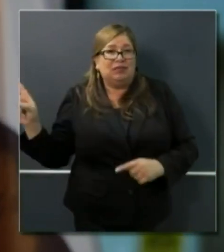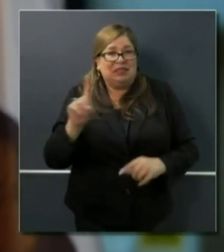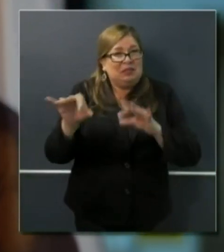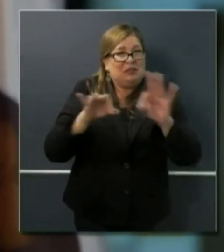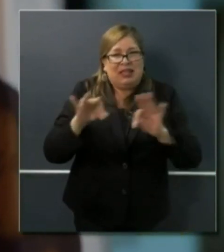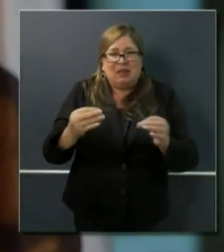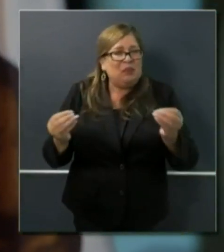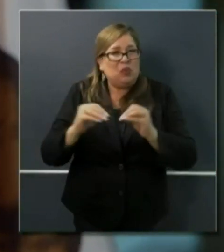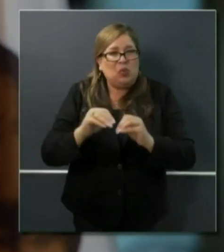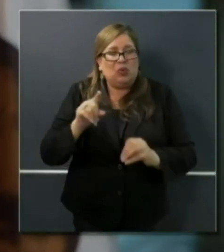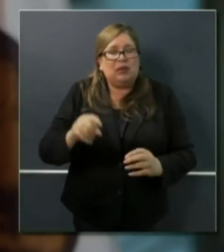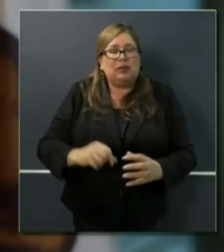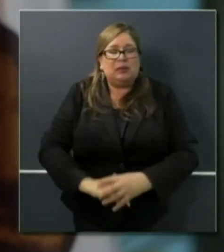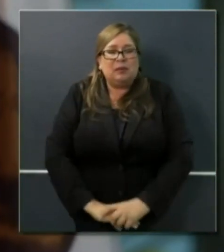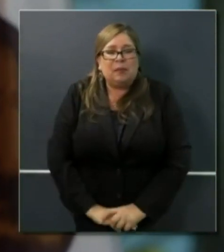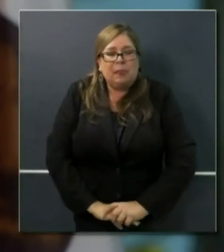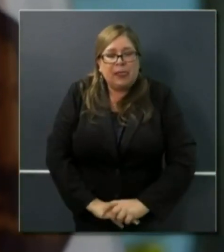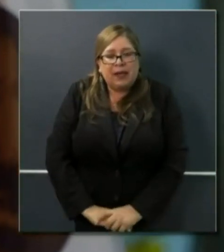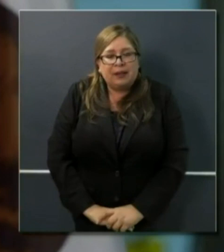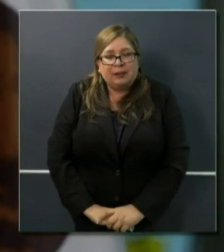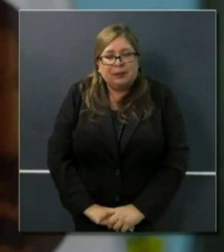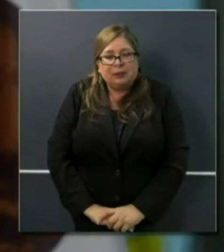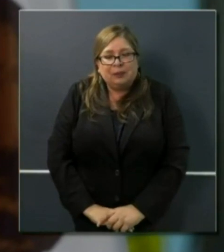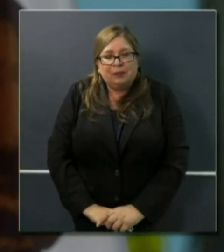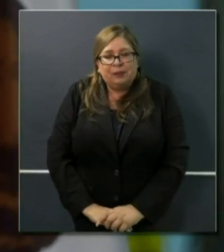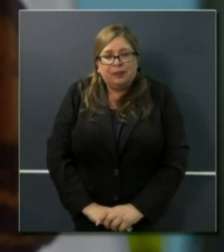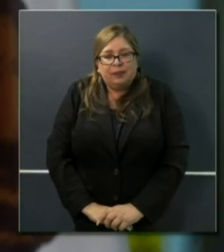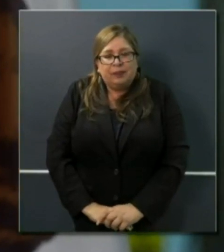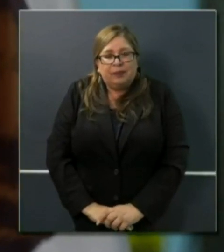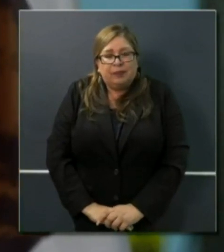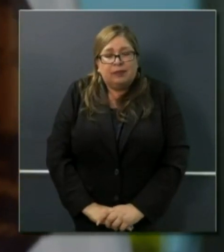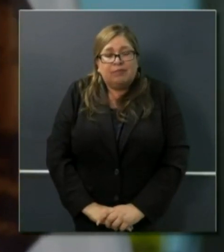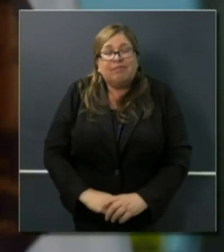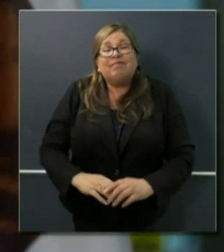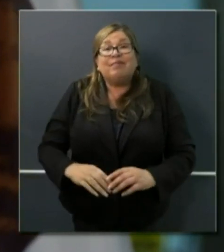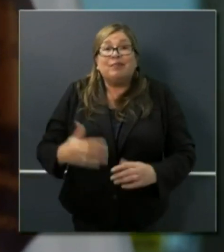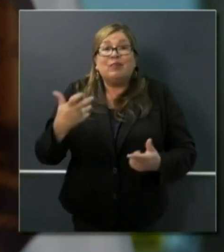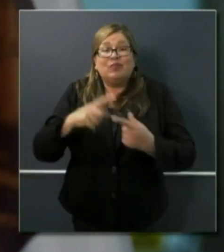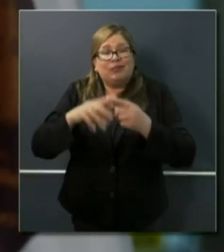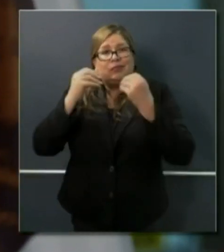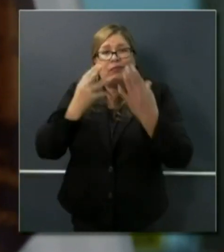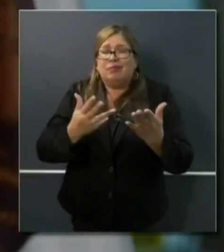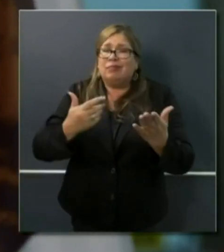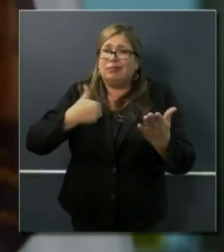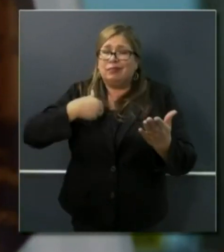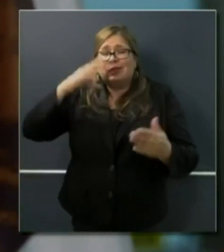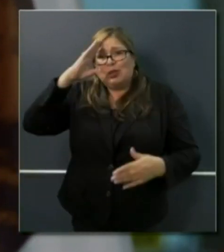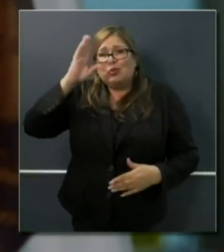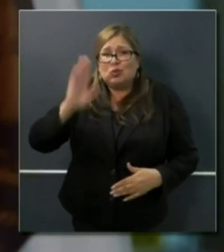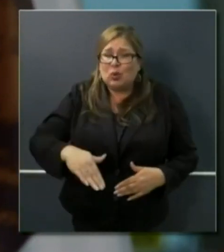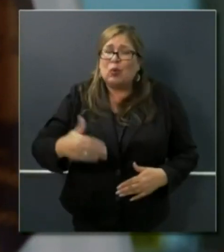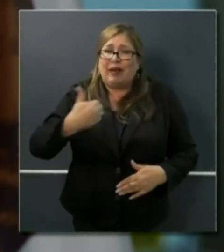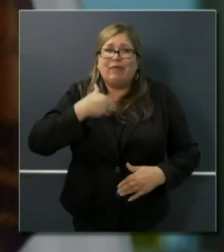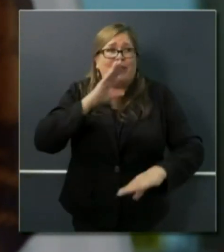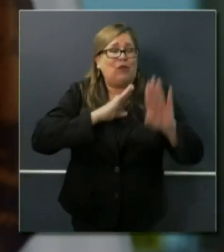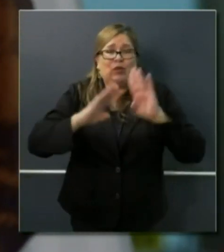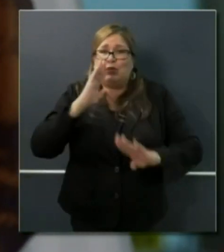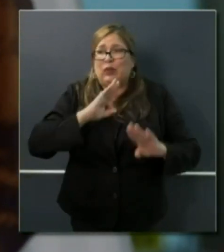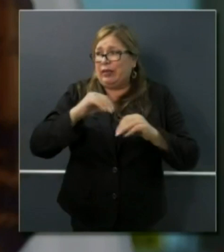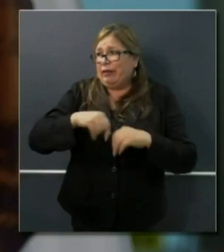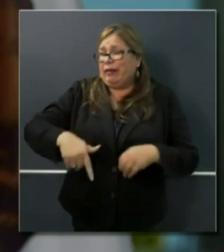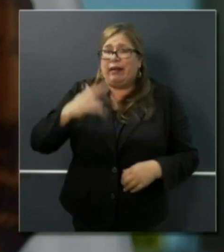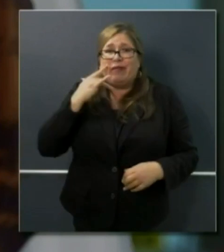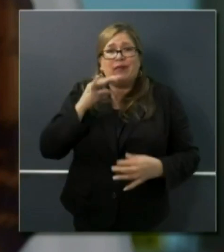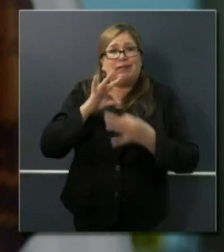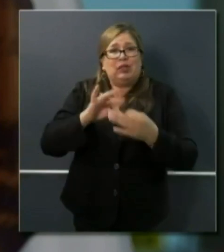Thank you so much, Governor. I just wanted to acknowledge that there is frustration in California over unemployment insurance benefits, and the